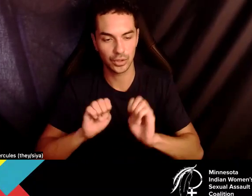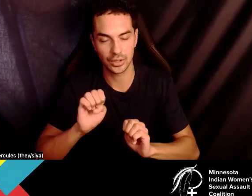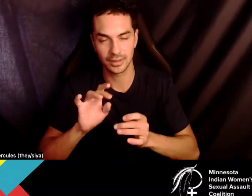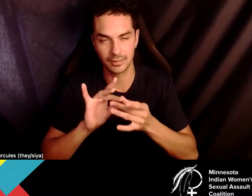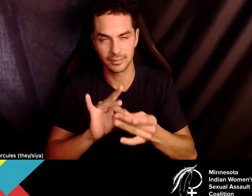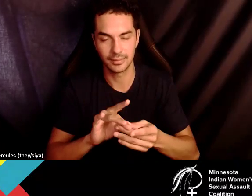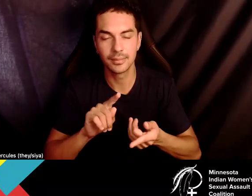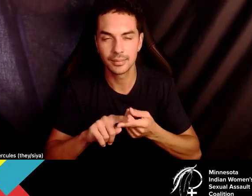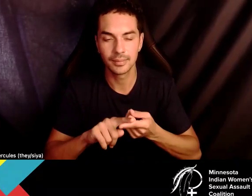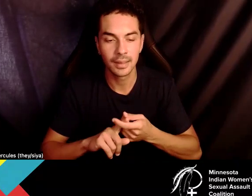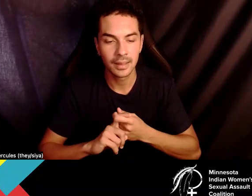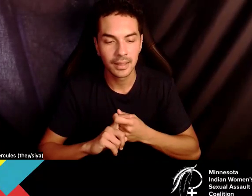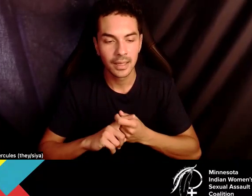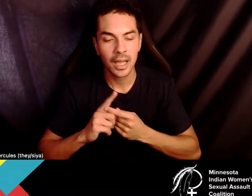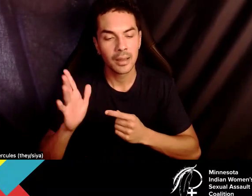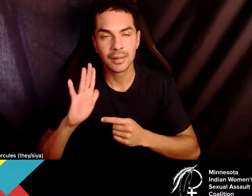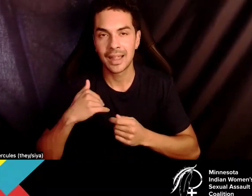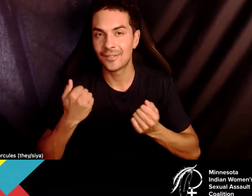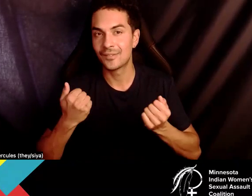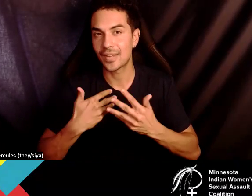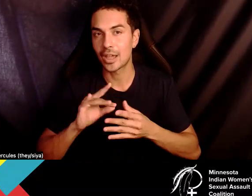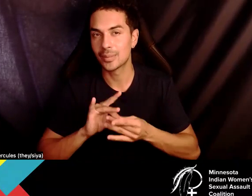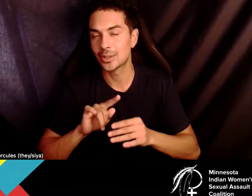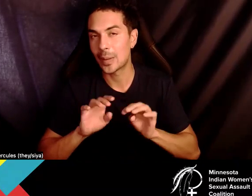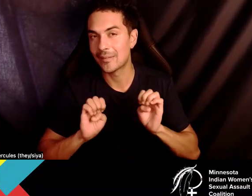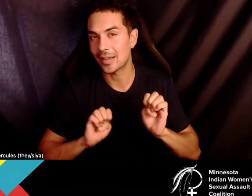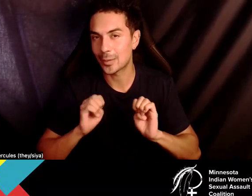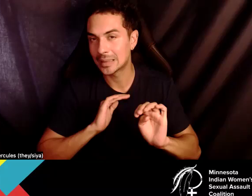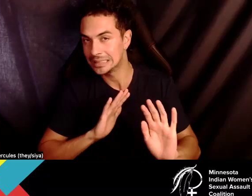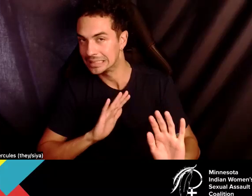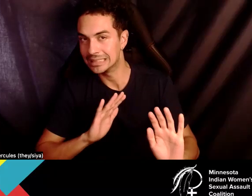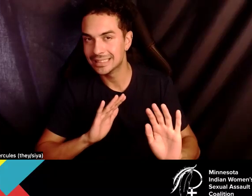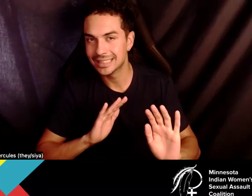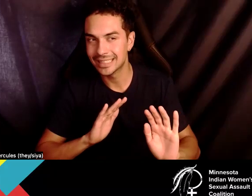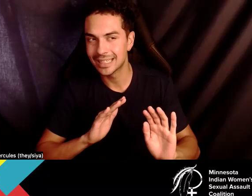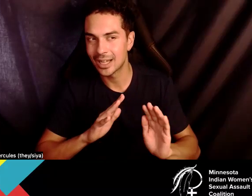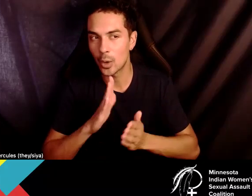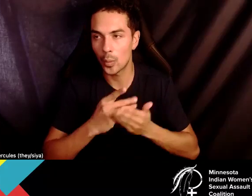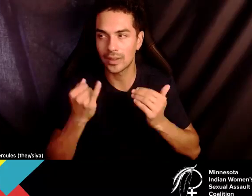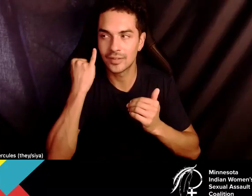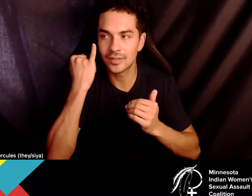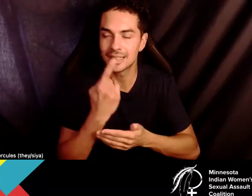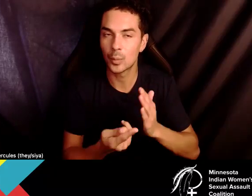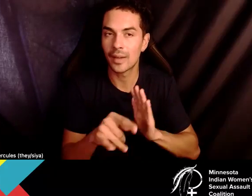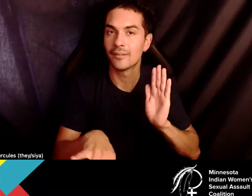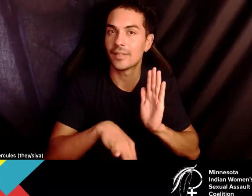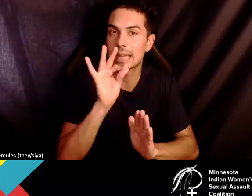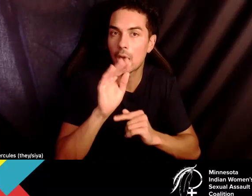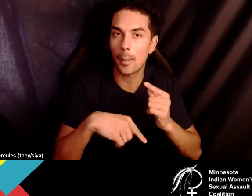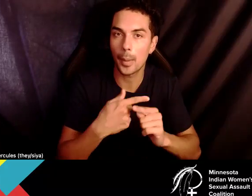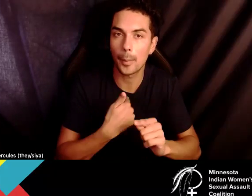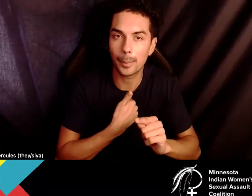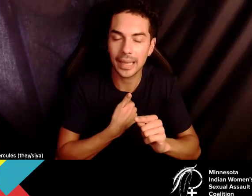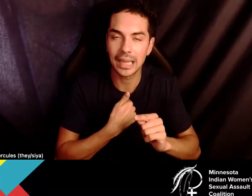evaluation because I always think about like, you know, what is someone going to find out about me that I didn't know about, right?